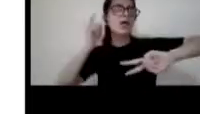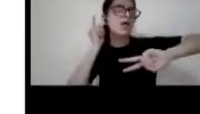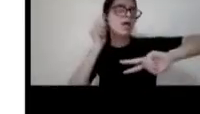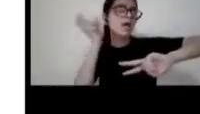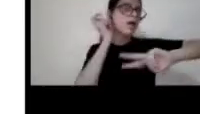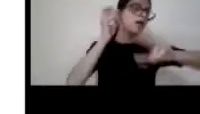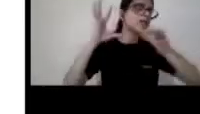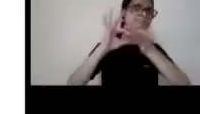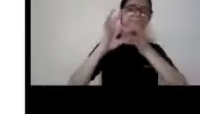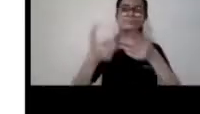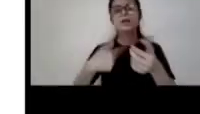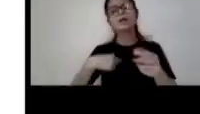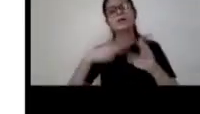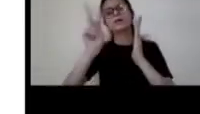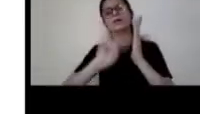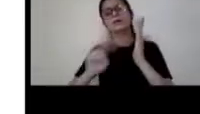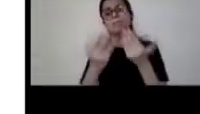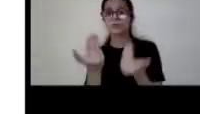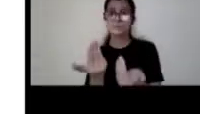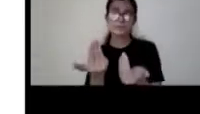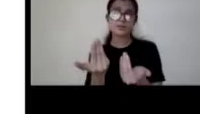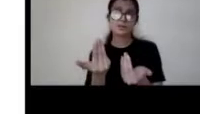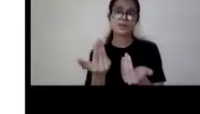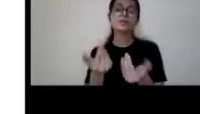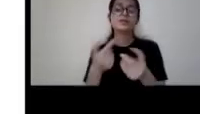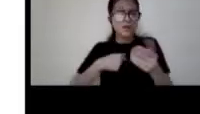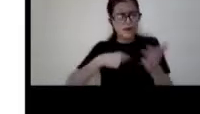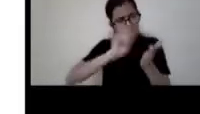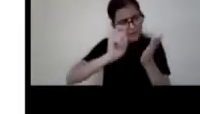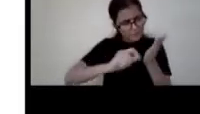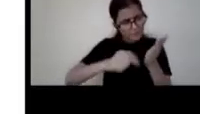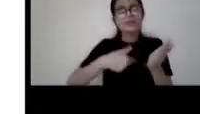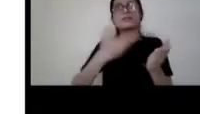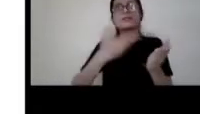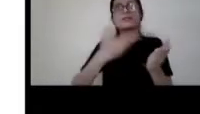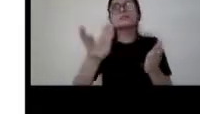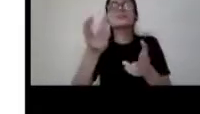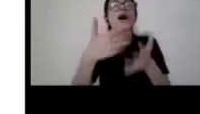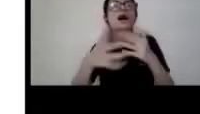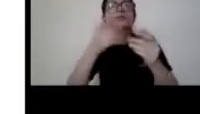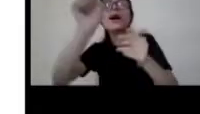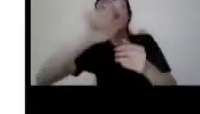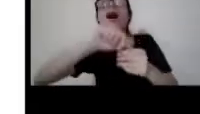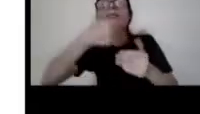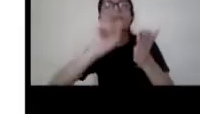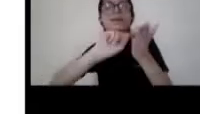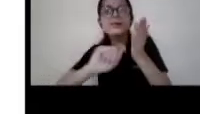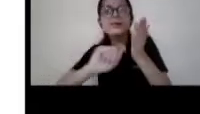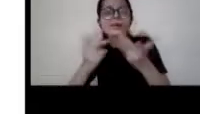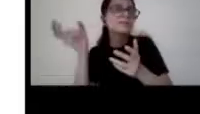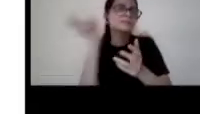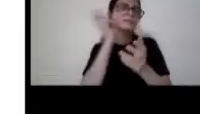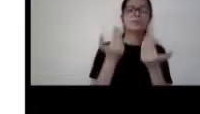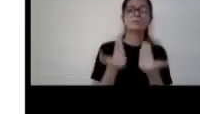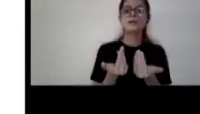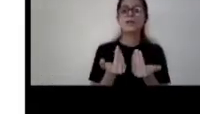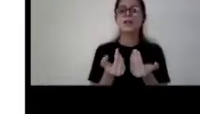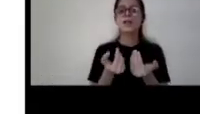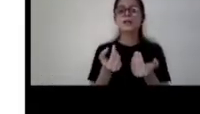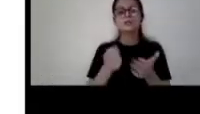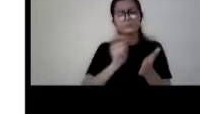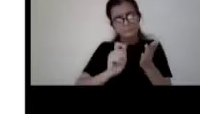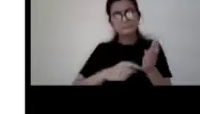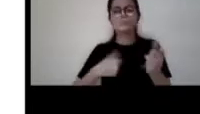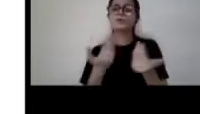you can read anybody can read what i am writing and i can read what anybody else is uh writing so this